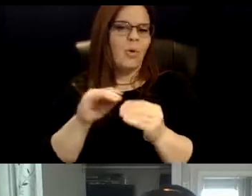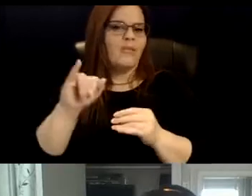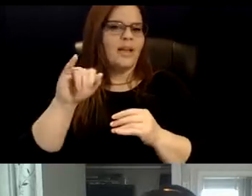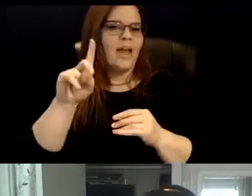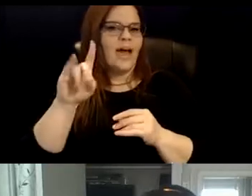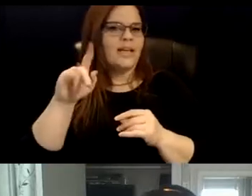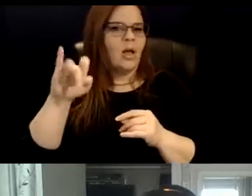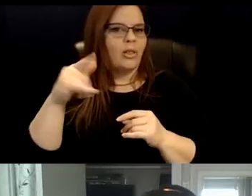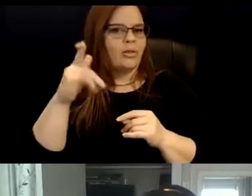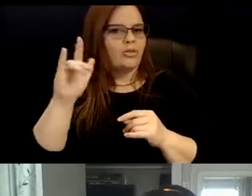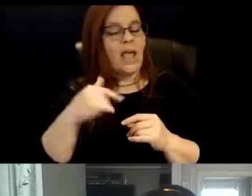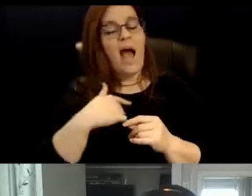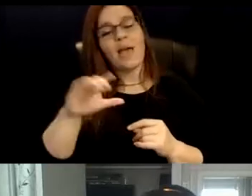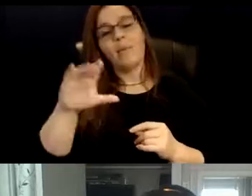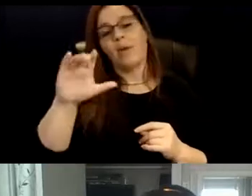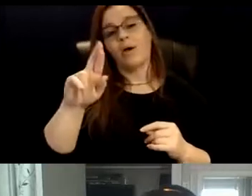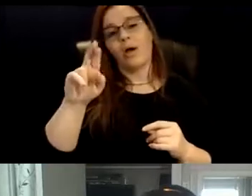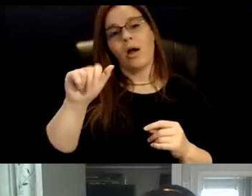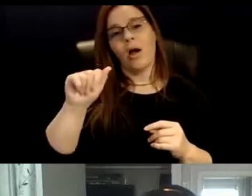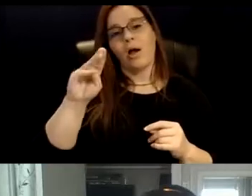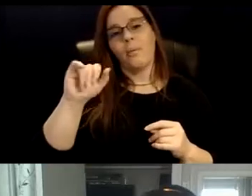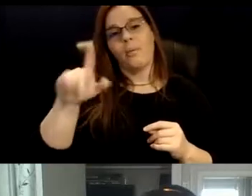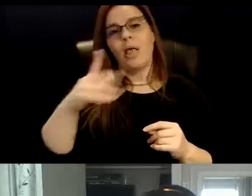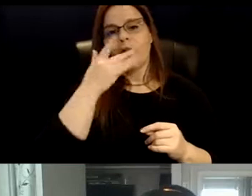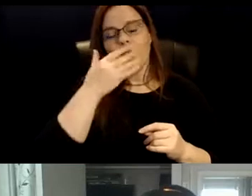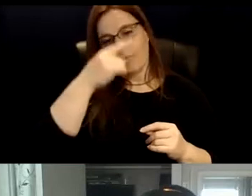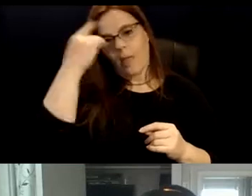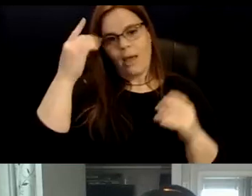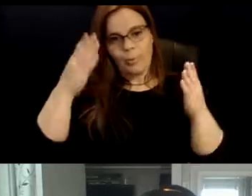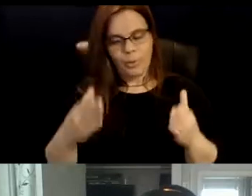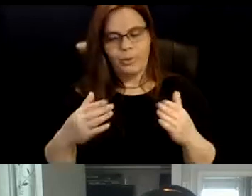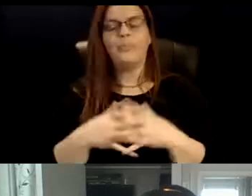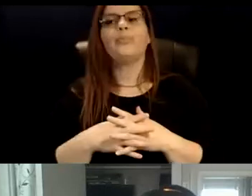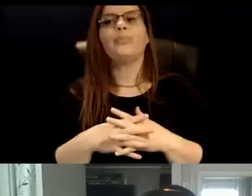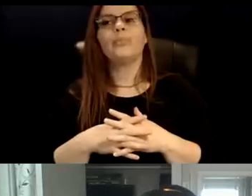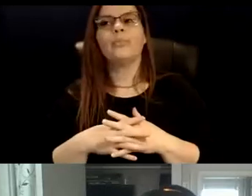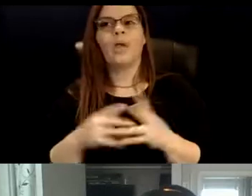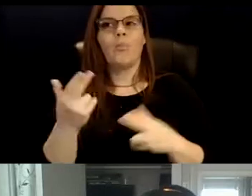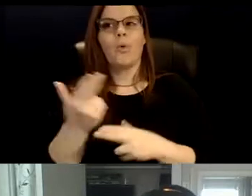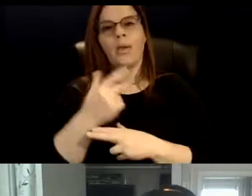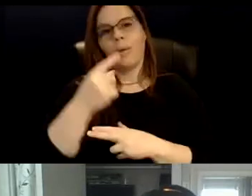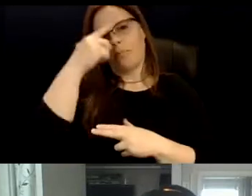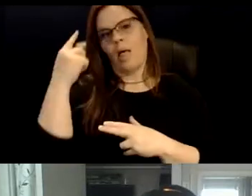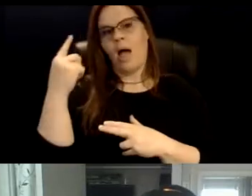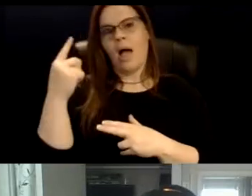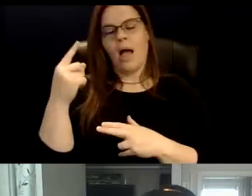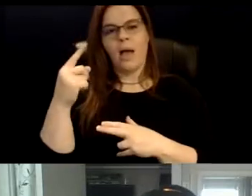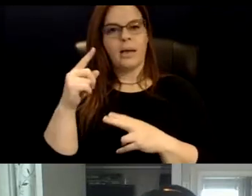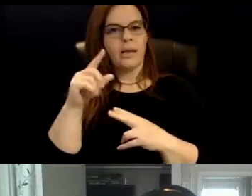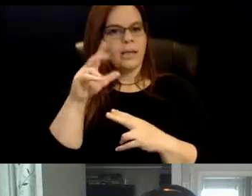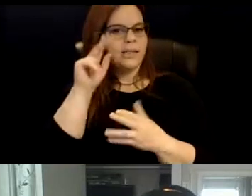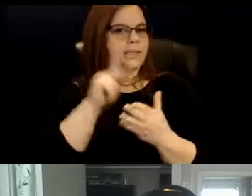colored black person. I'm wearing black sort of secretary cat eye glasses.